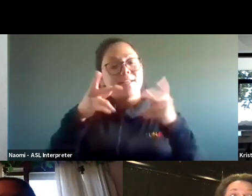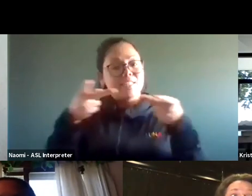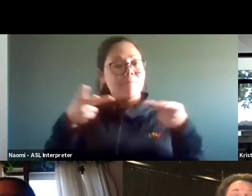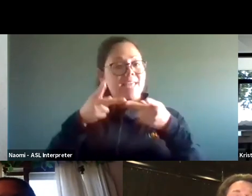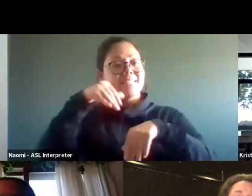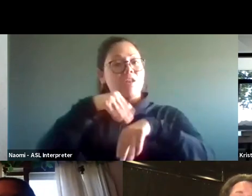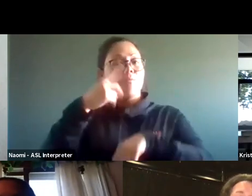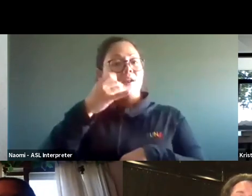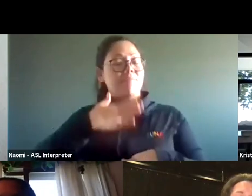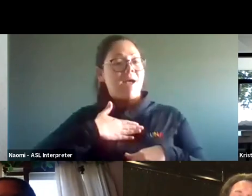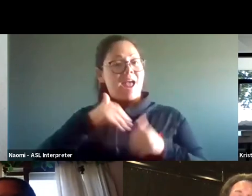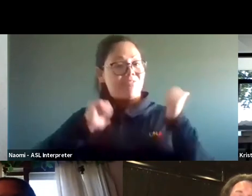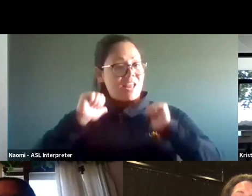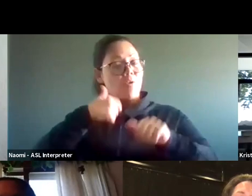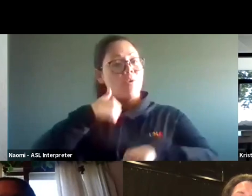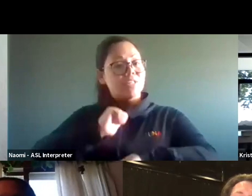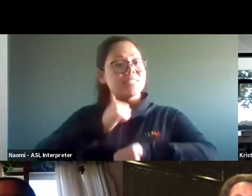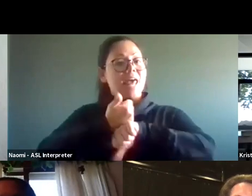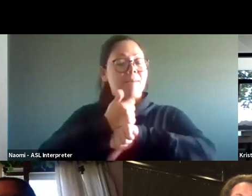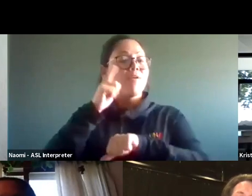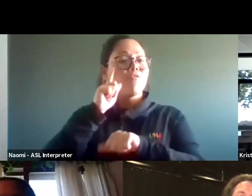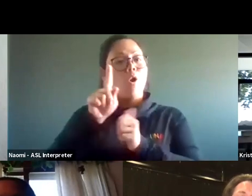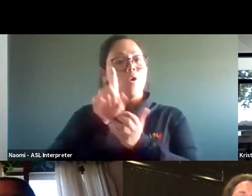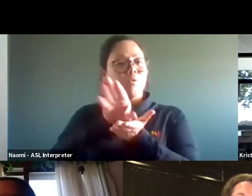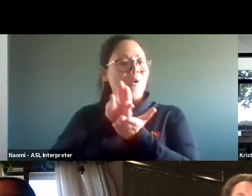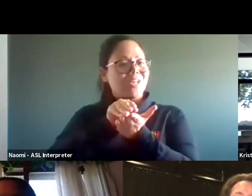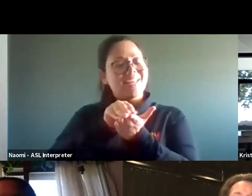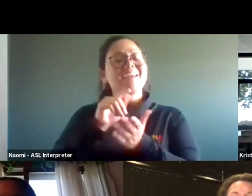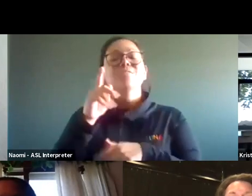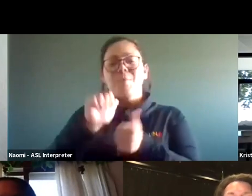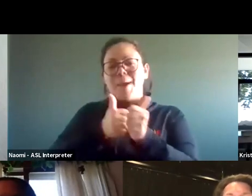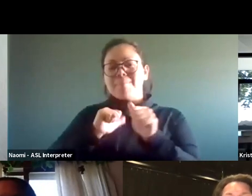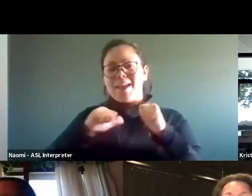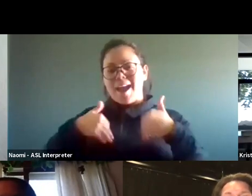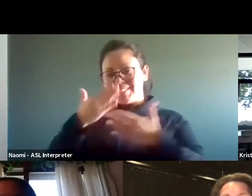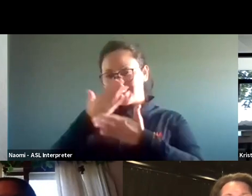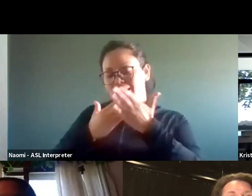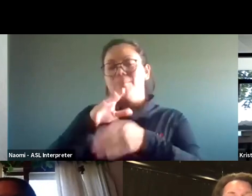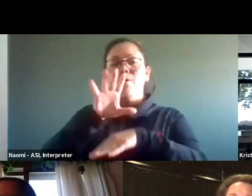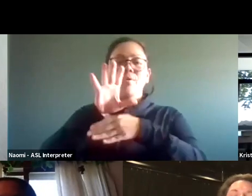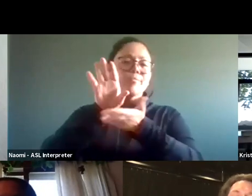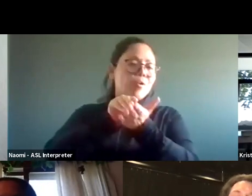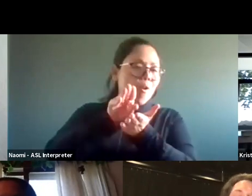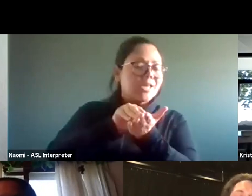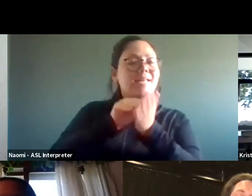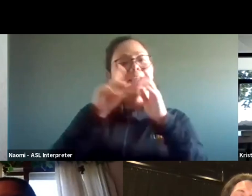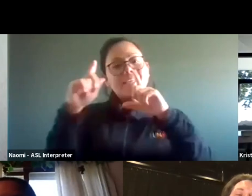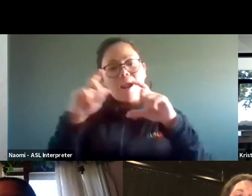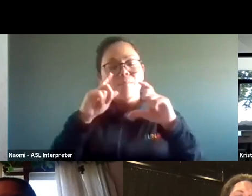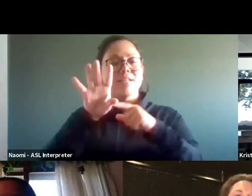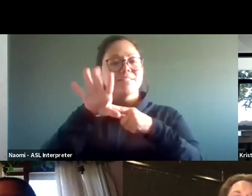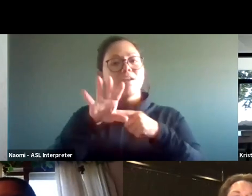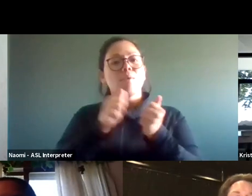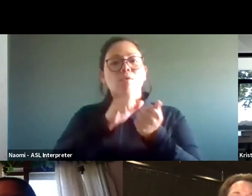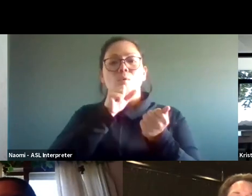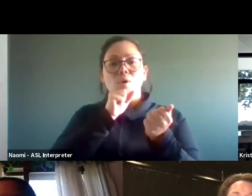where we're set up for a recording session. So behind me, I have some recording cameras and signs and banners and curtains with orange walls